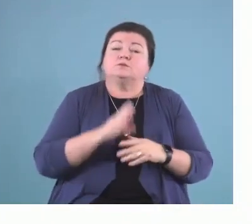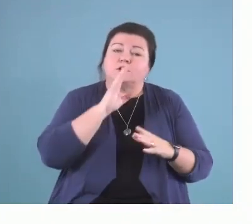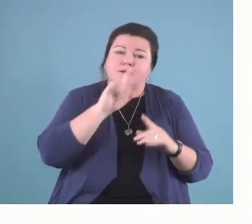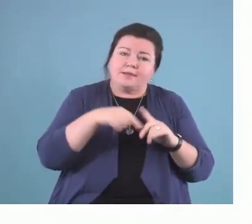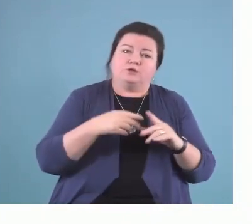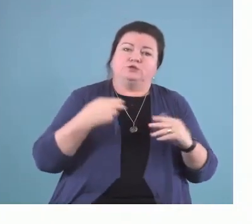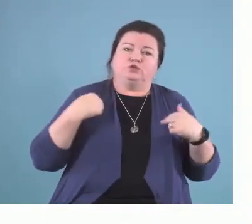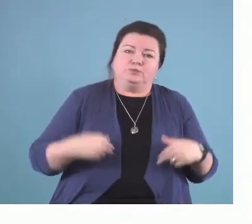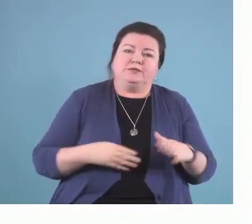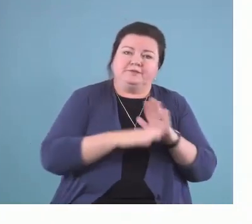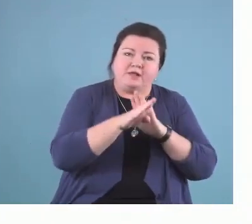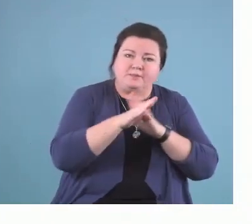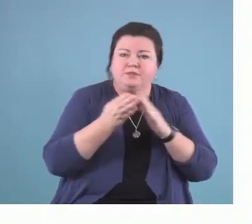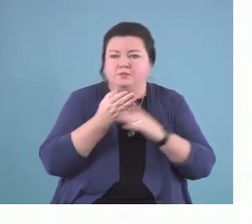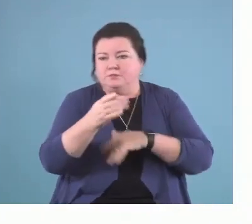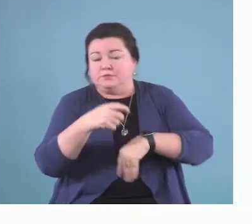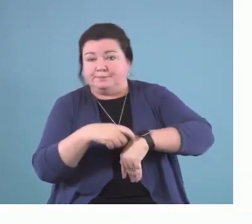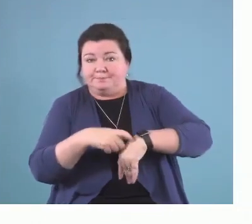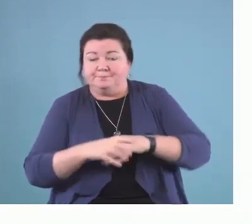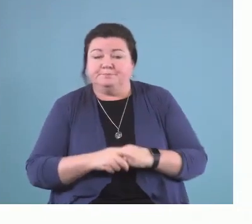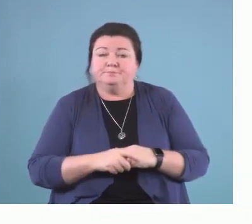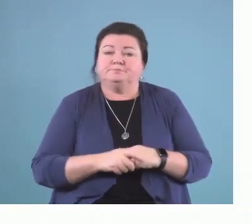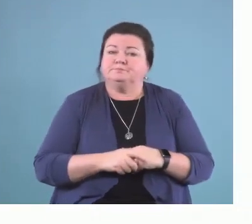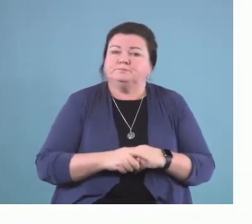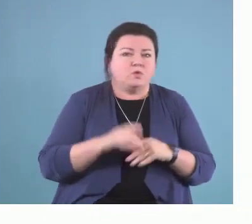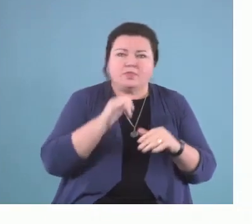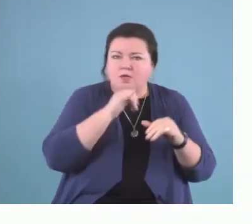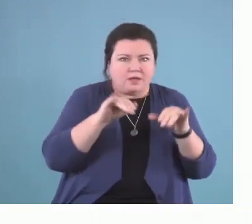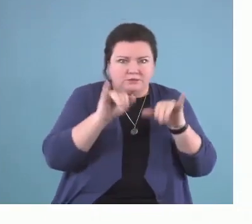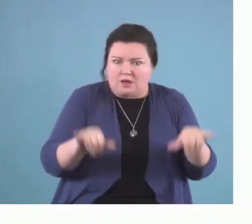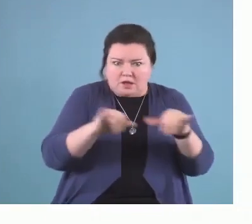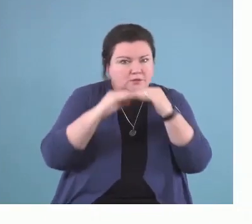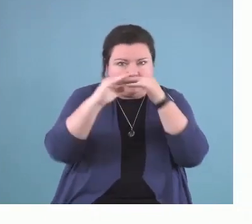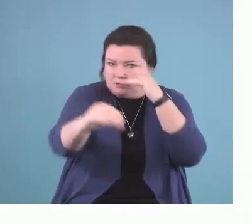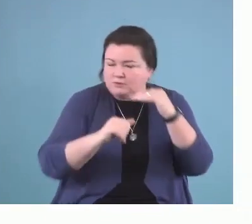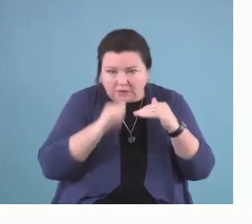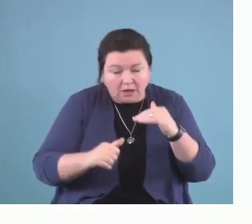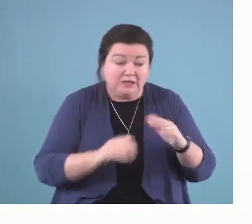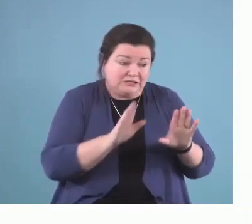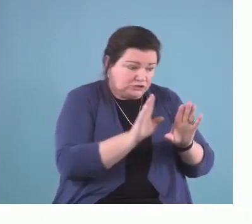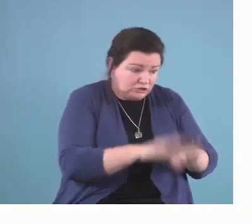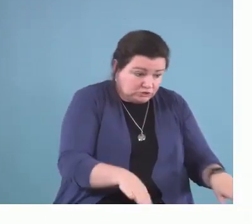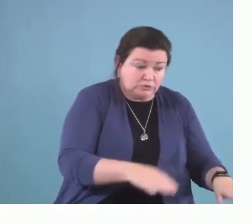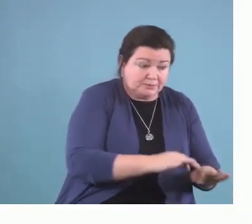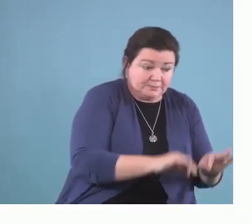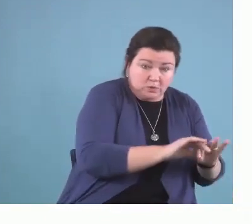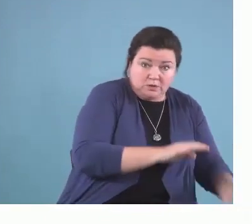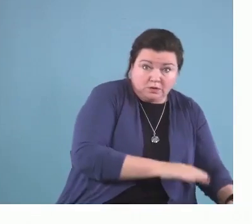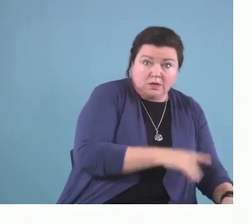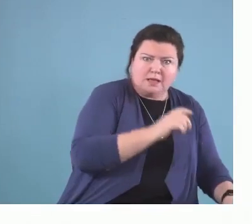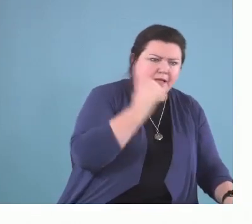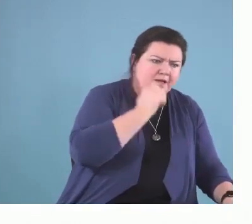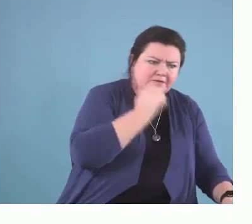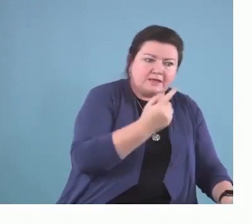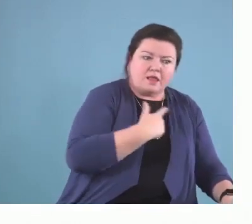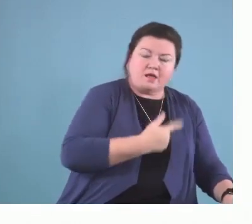across time. So, these are things that aren't static. the things that a child participates in that are important in their everyday life at